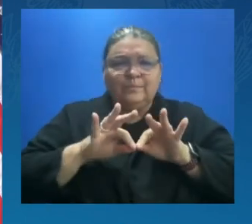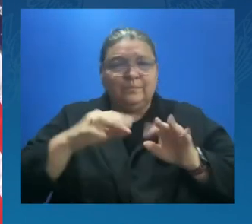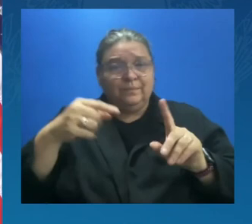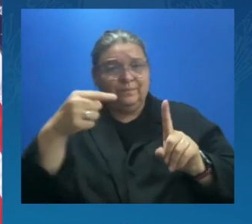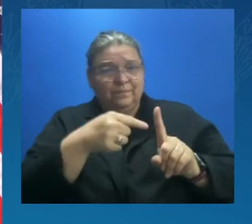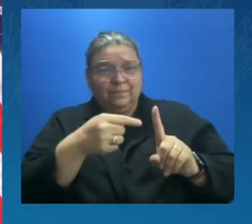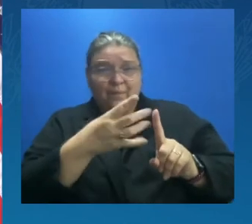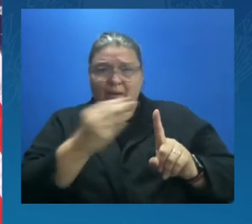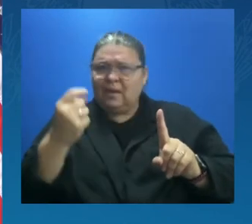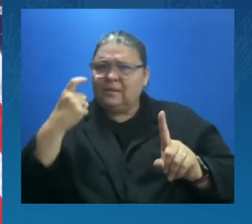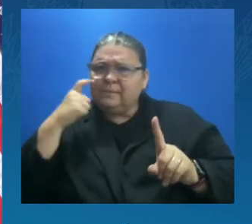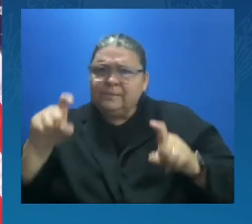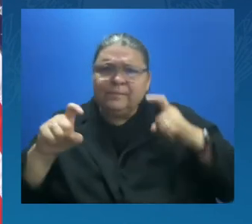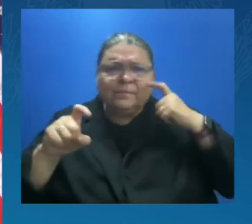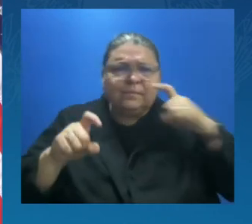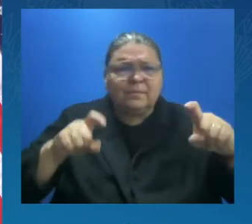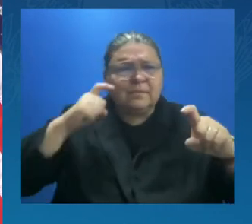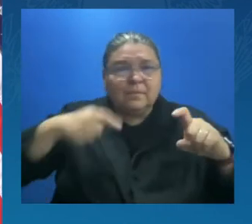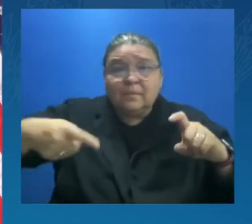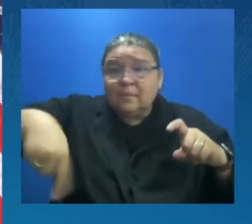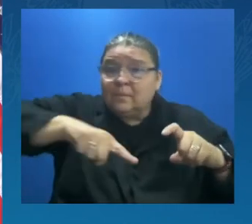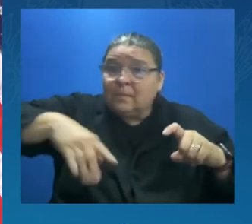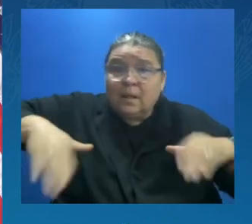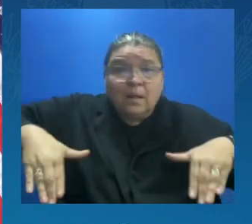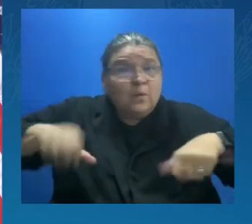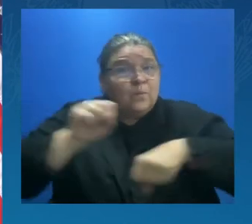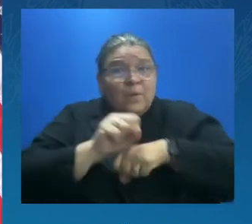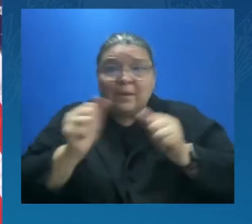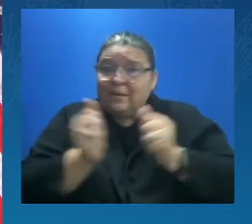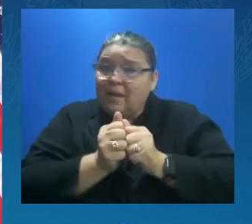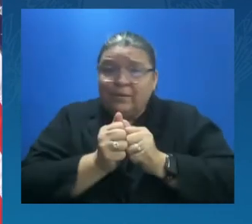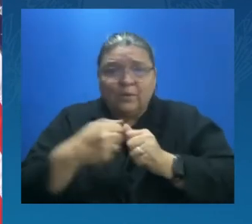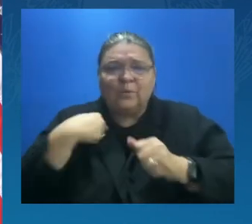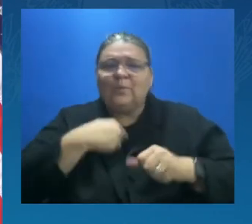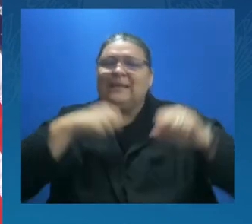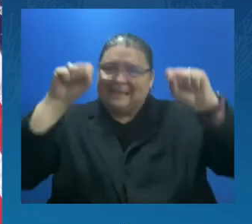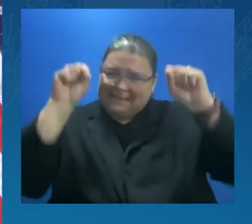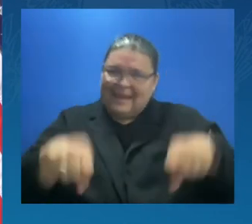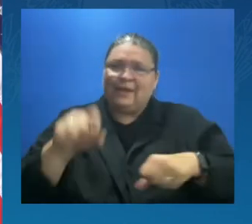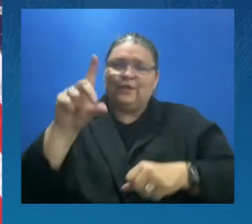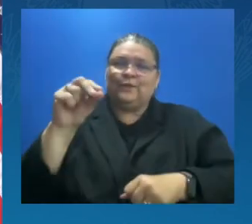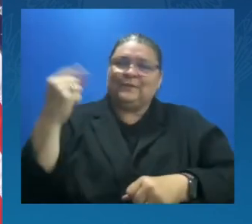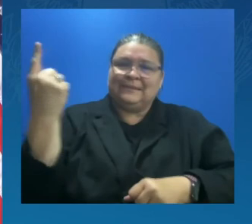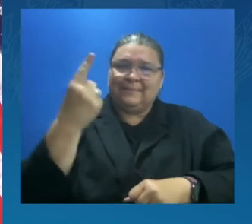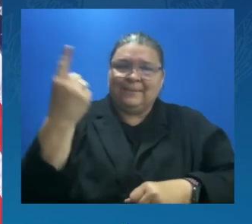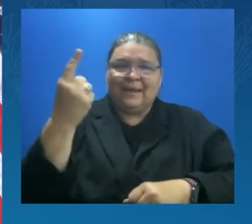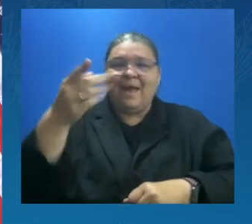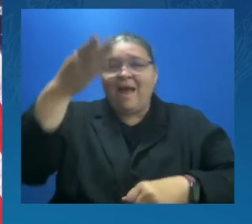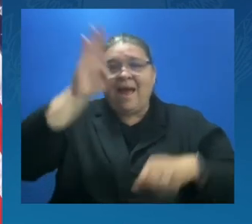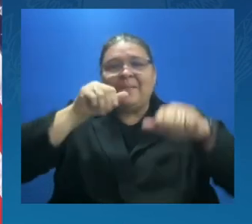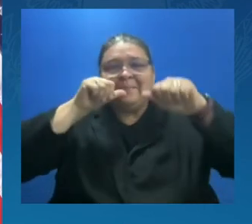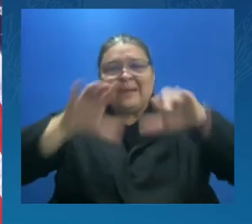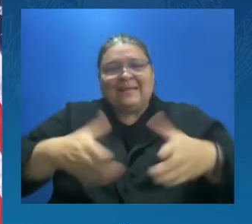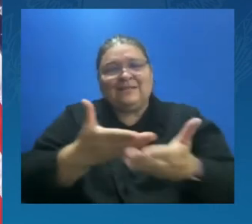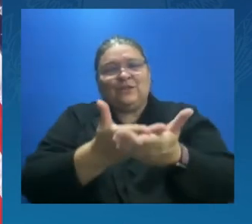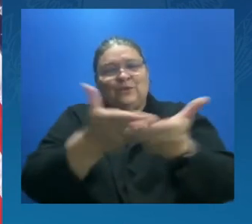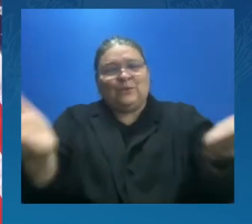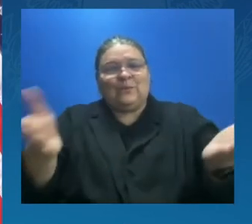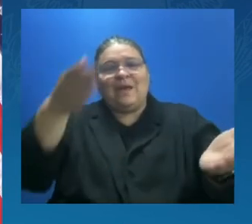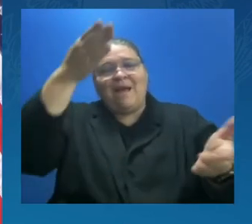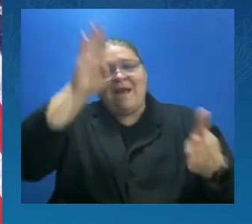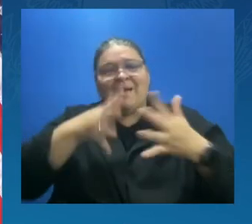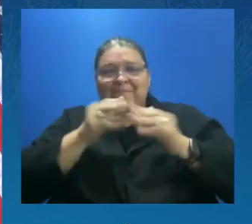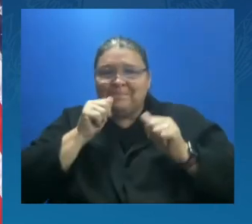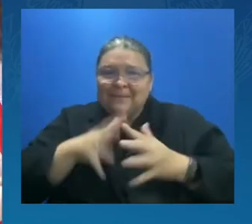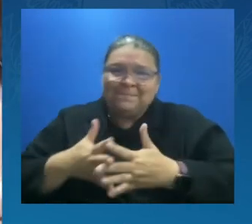together, to do something about it. May God bless you and may God bless America. Thank you all. Thank you. Thank you.